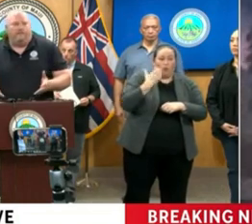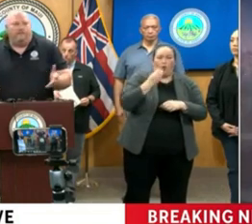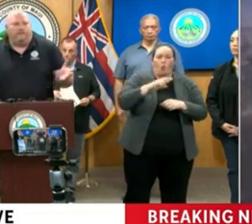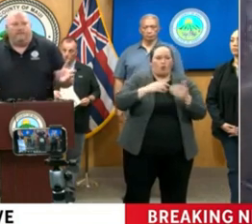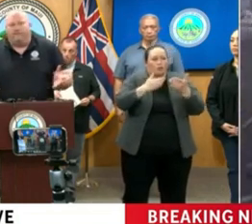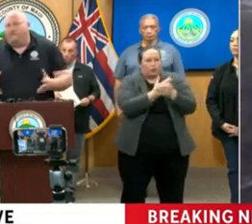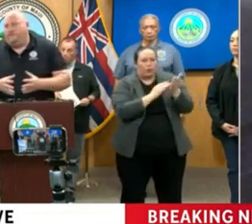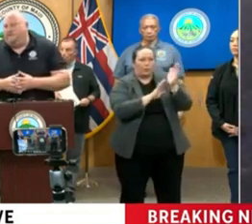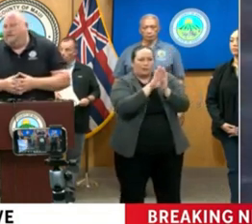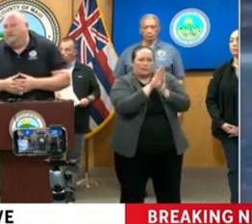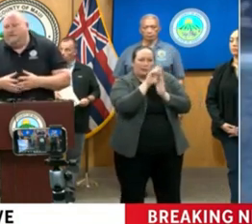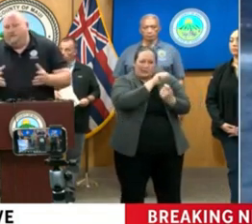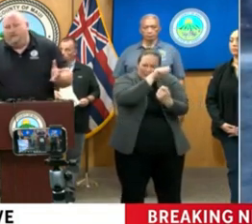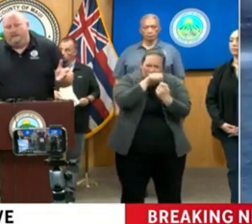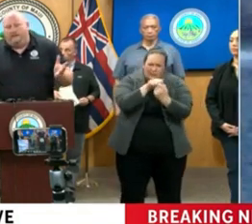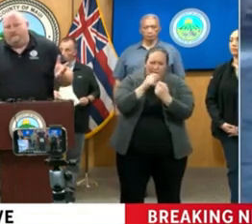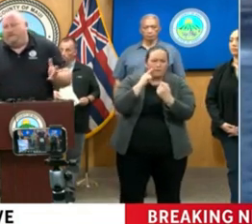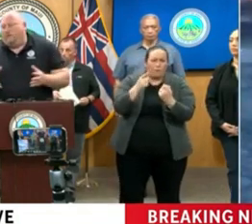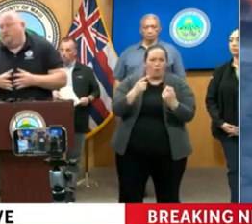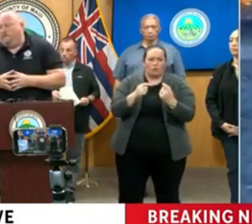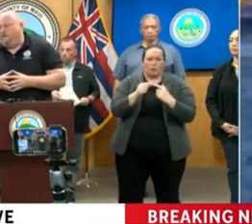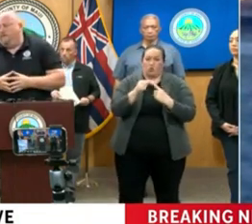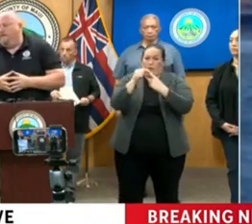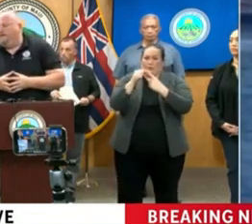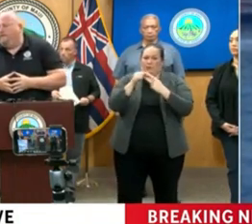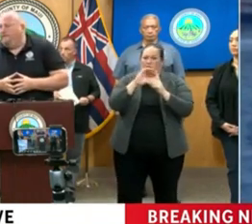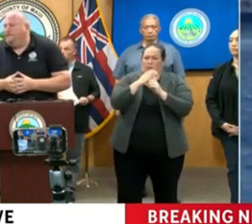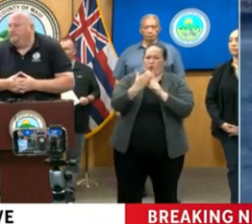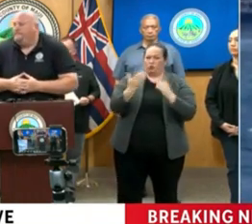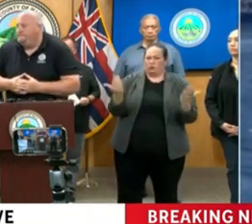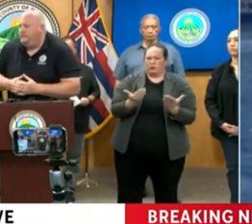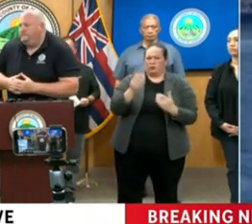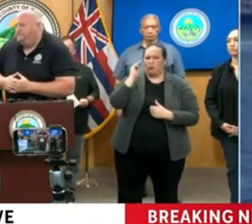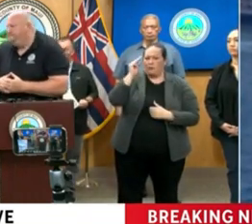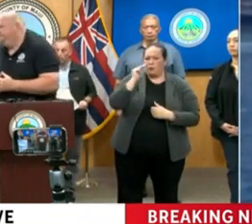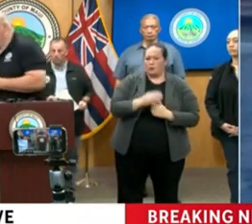we need to develop that's specific to the uniqueness and culture out here in Maui.